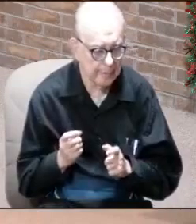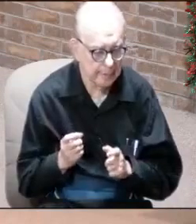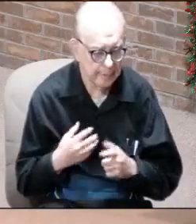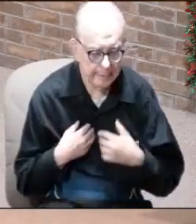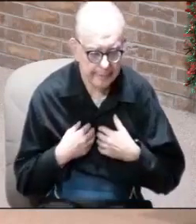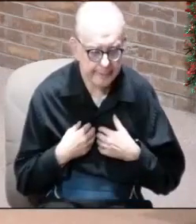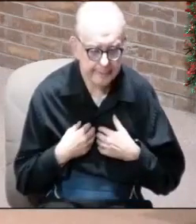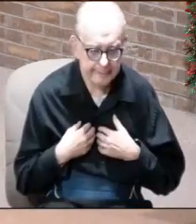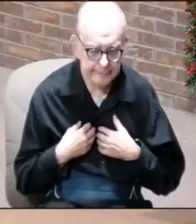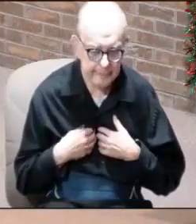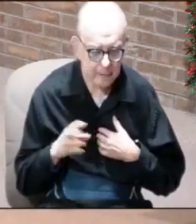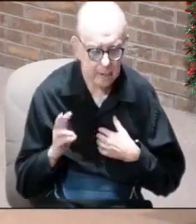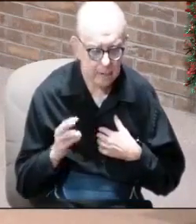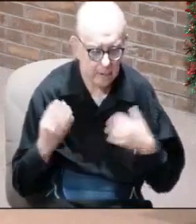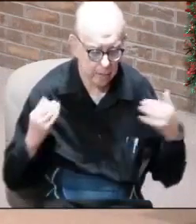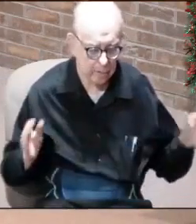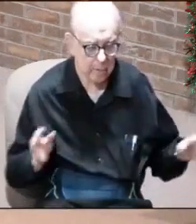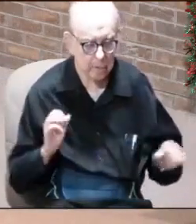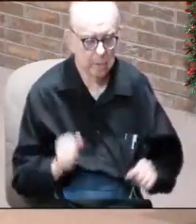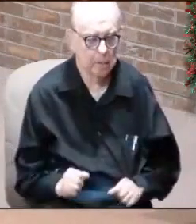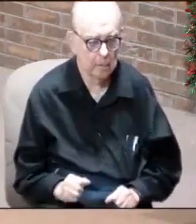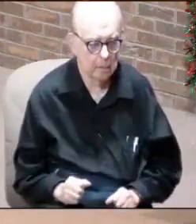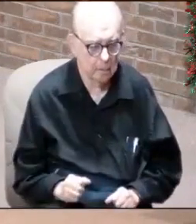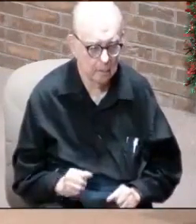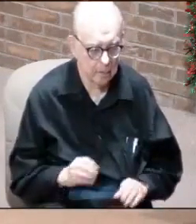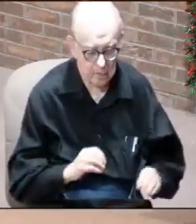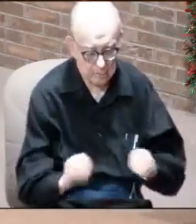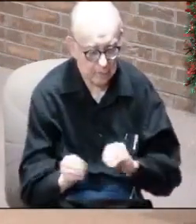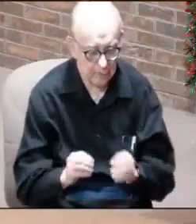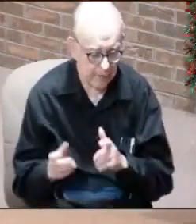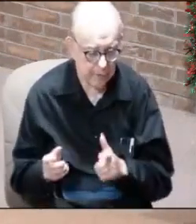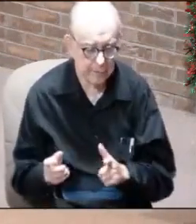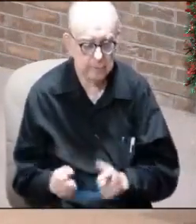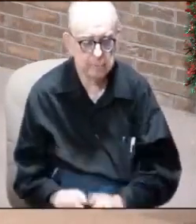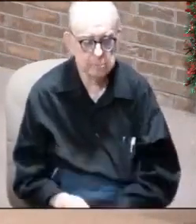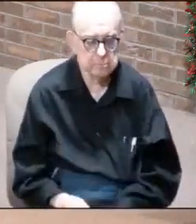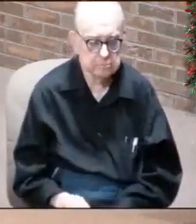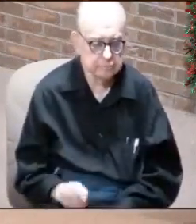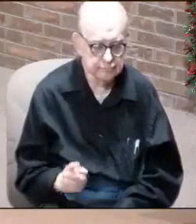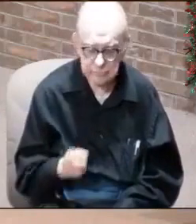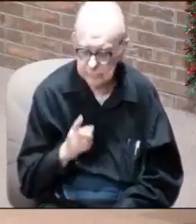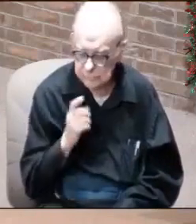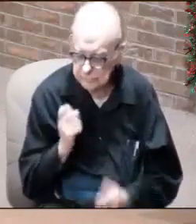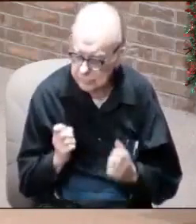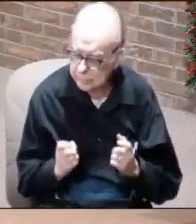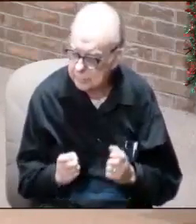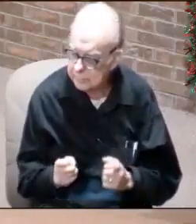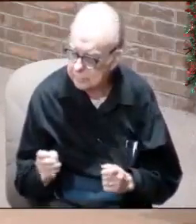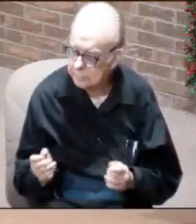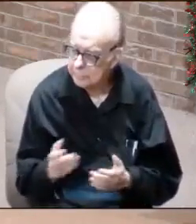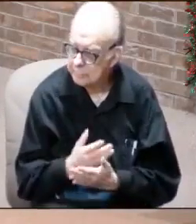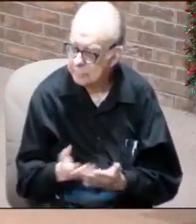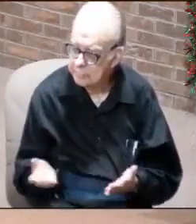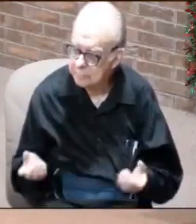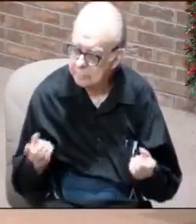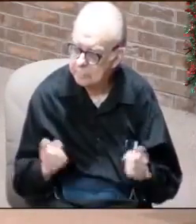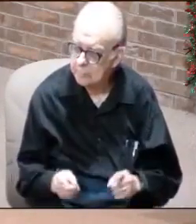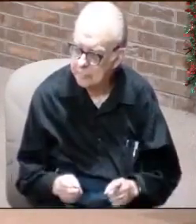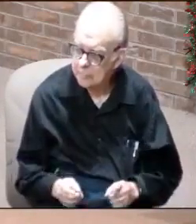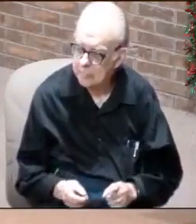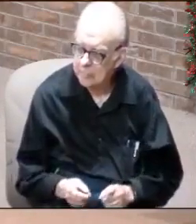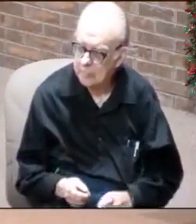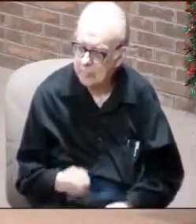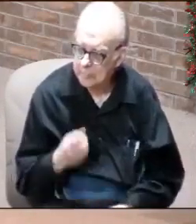They had six wings to be able to maneuver very quickly. And it was swift with everything that was going on.